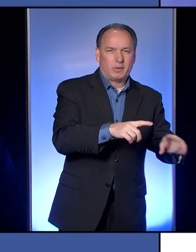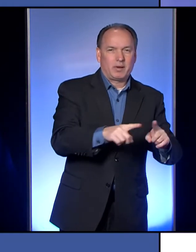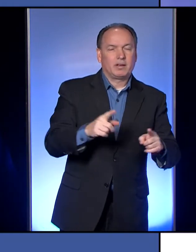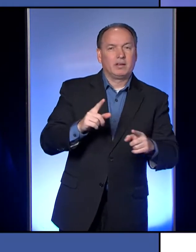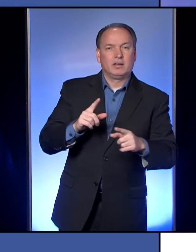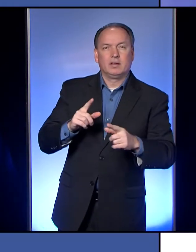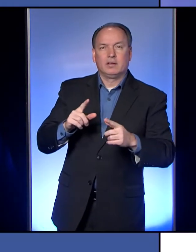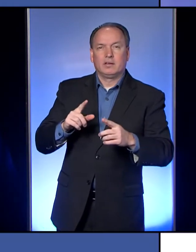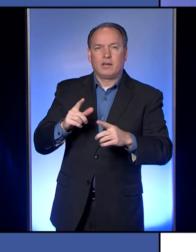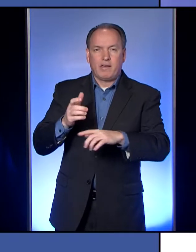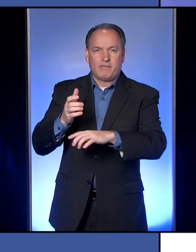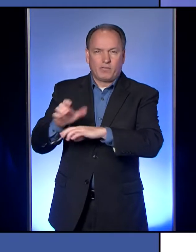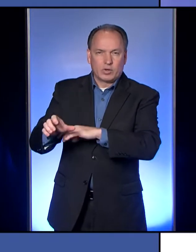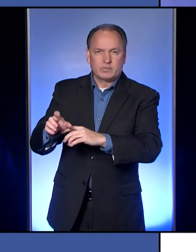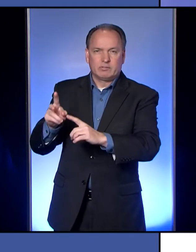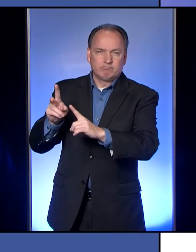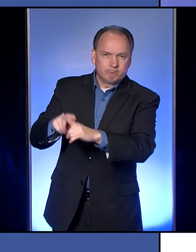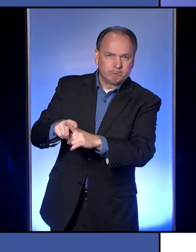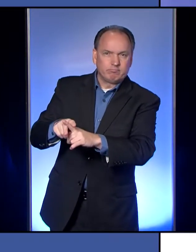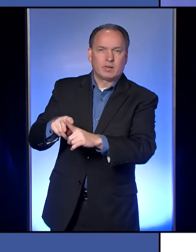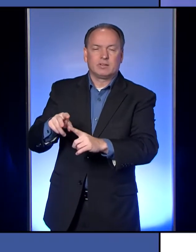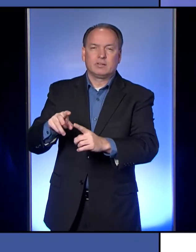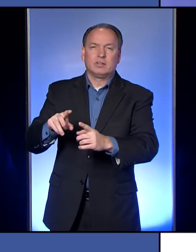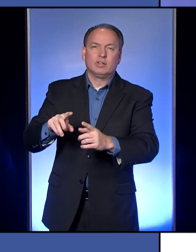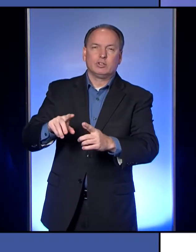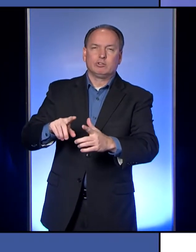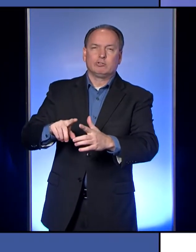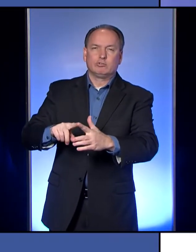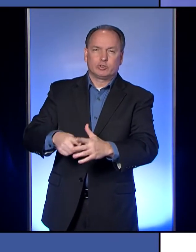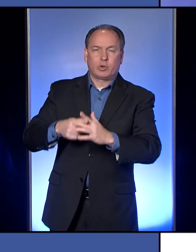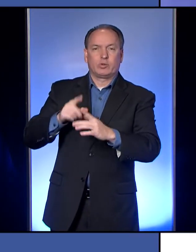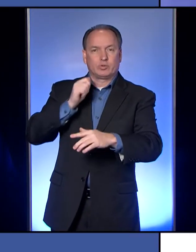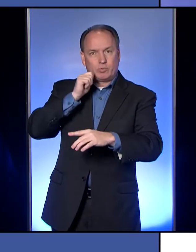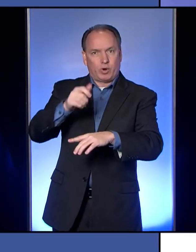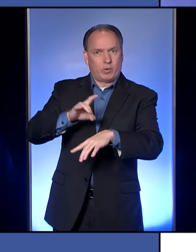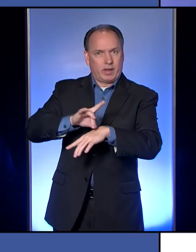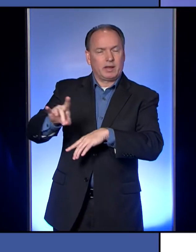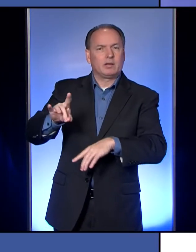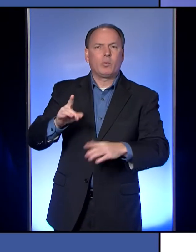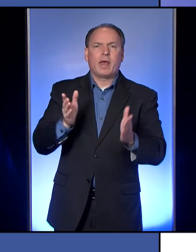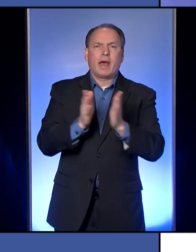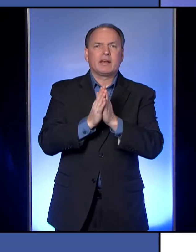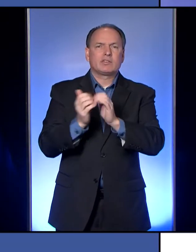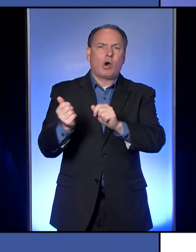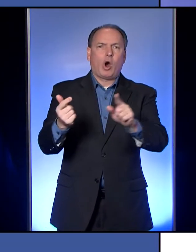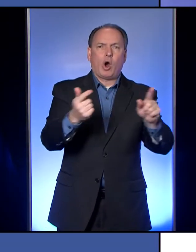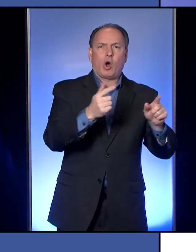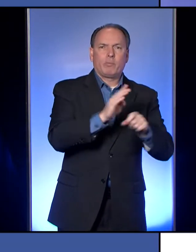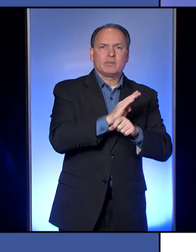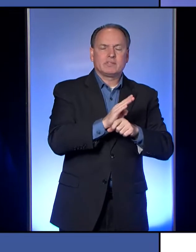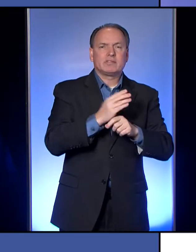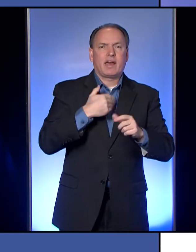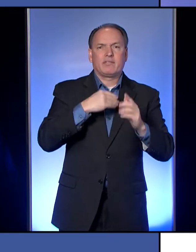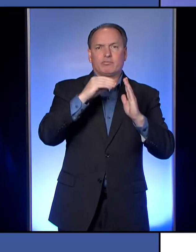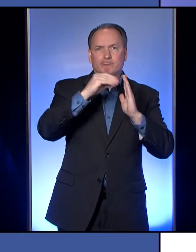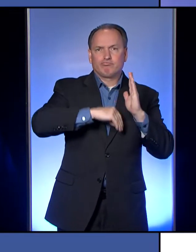'clock tomorrow night. And you know, we have told all of our businesses to have a plan, have a, have a written plan of how you're going to follow